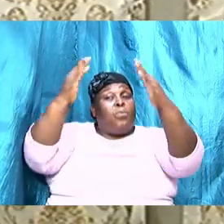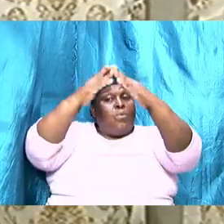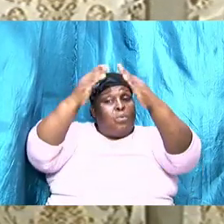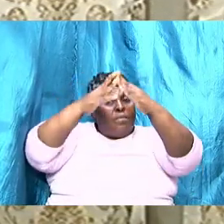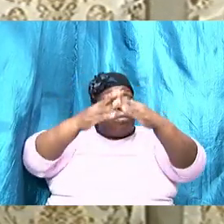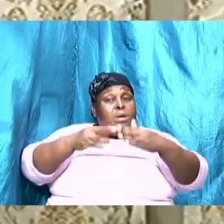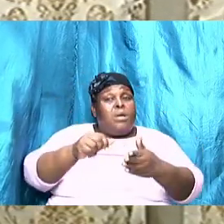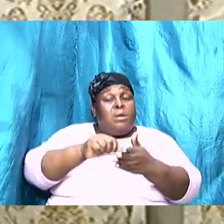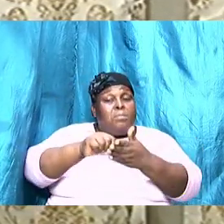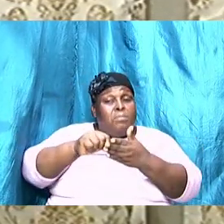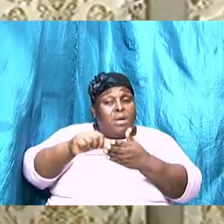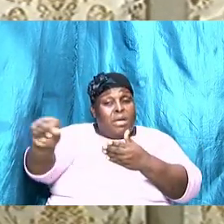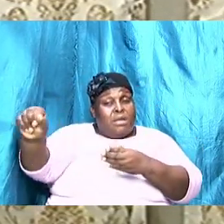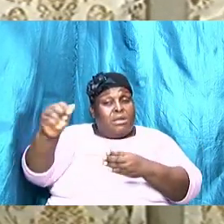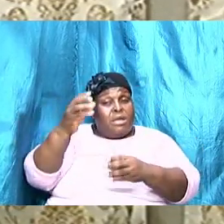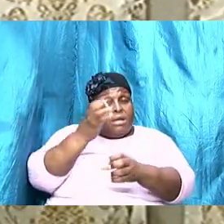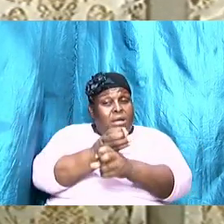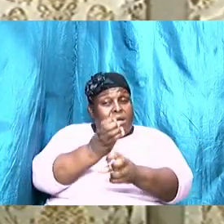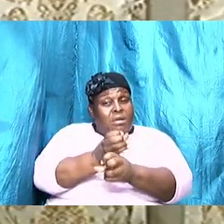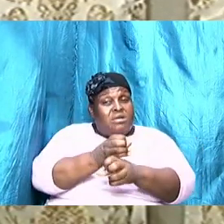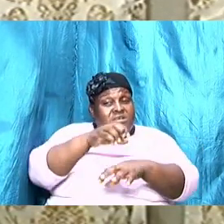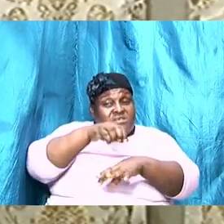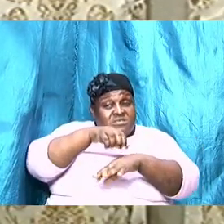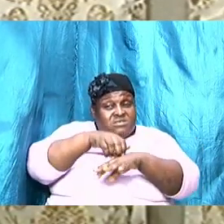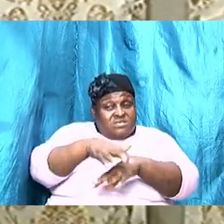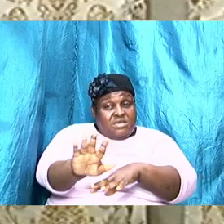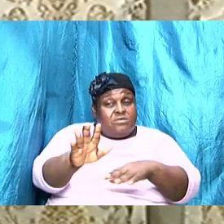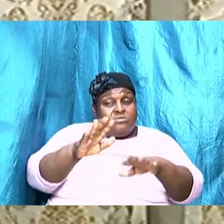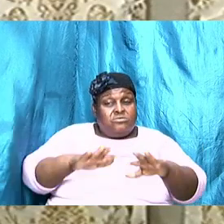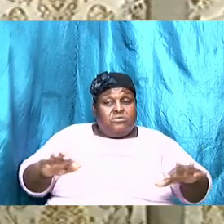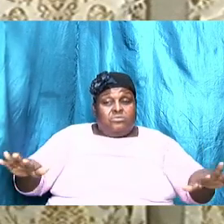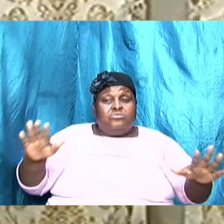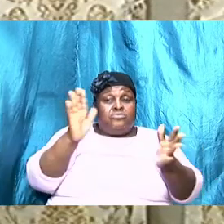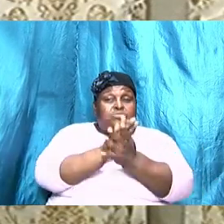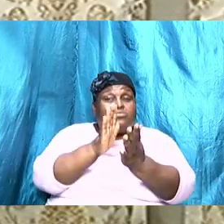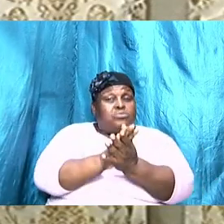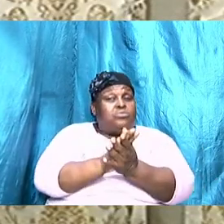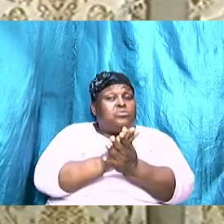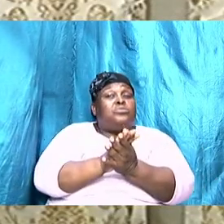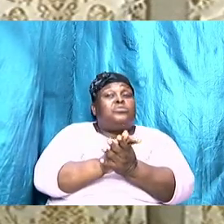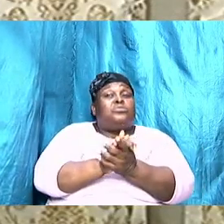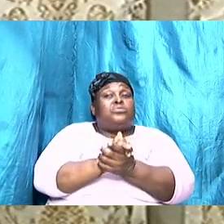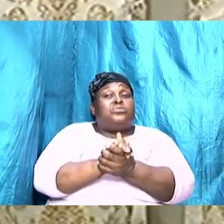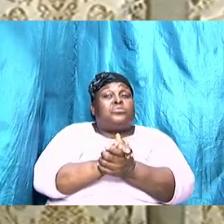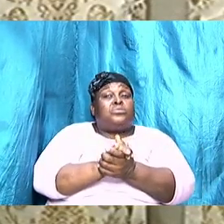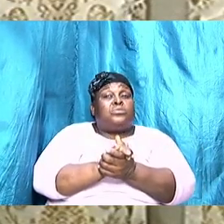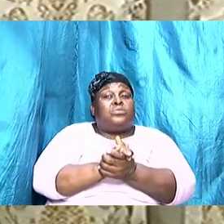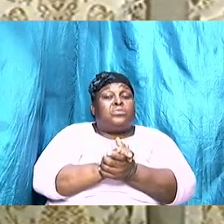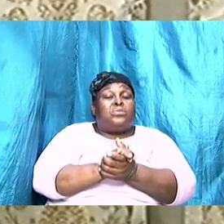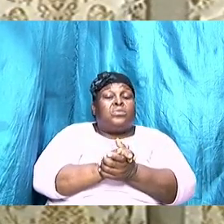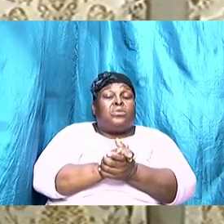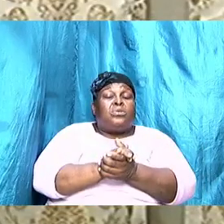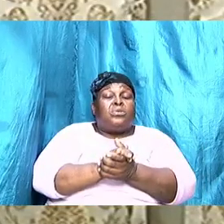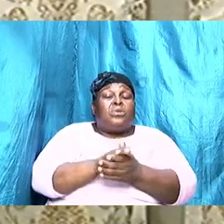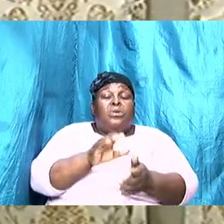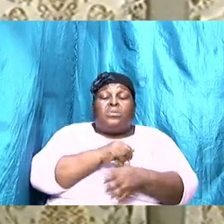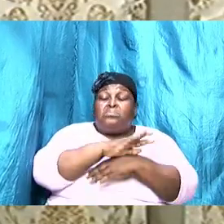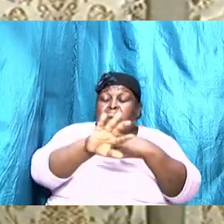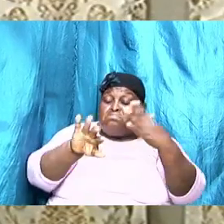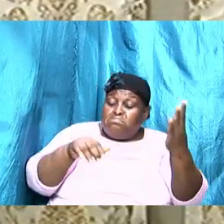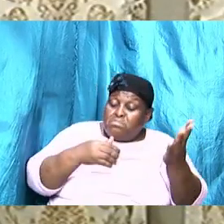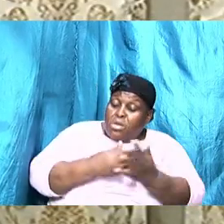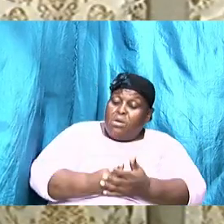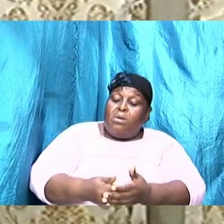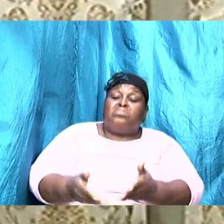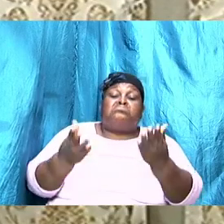buying a car sending the children to school and later on to what it all incorporates